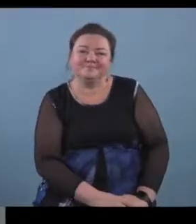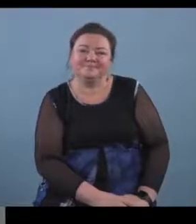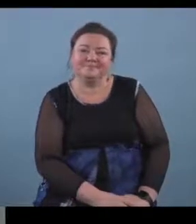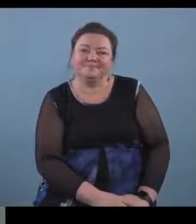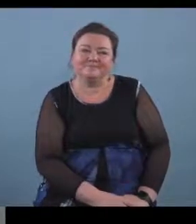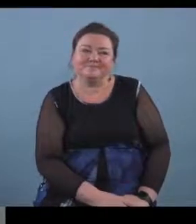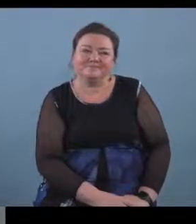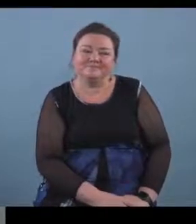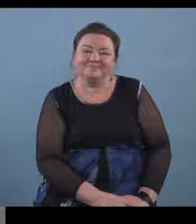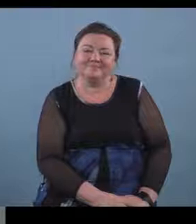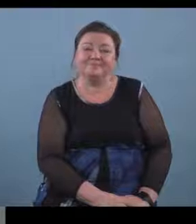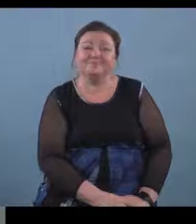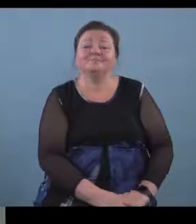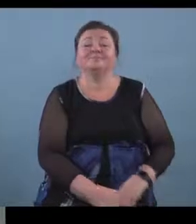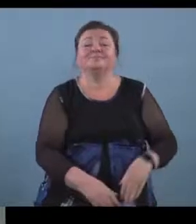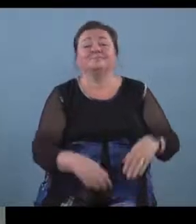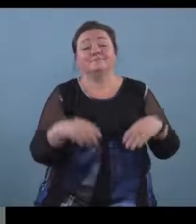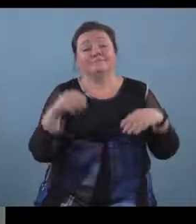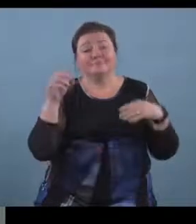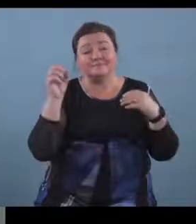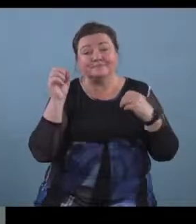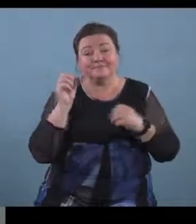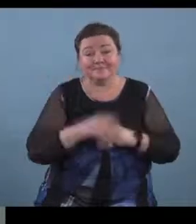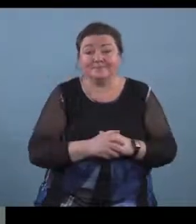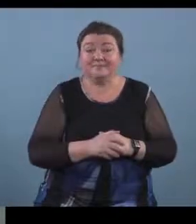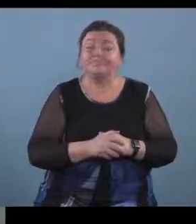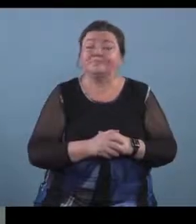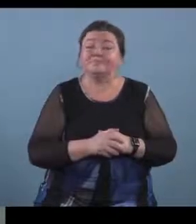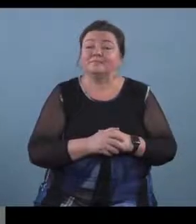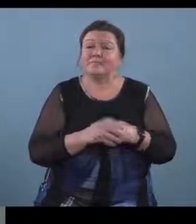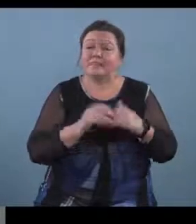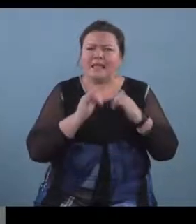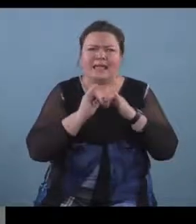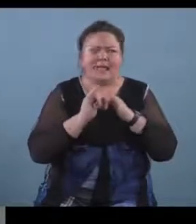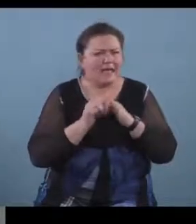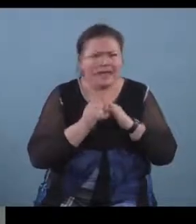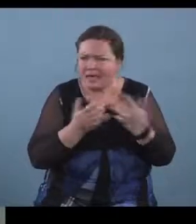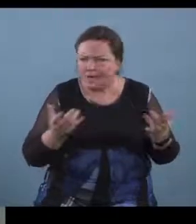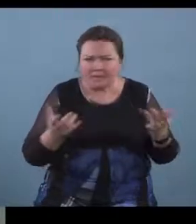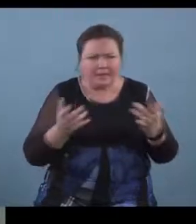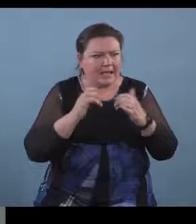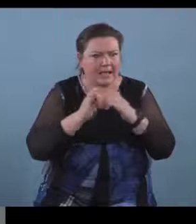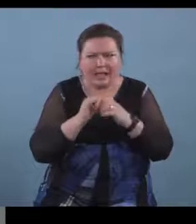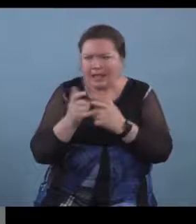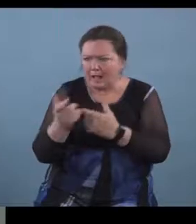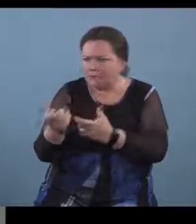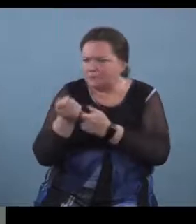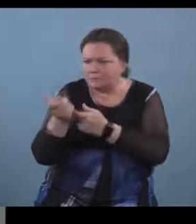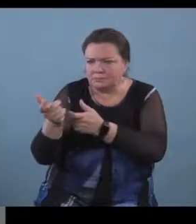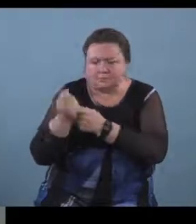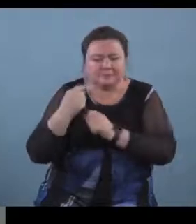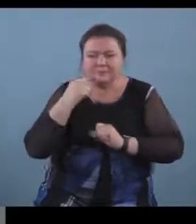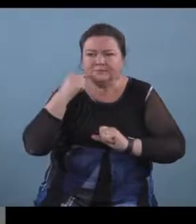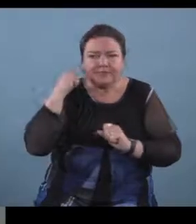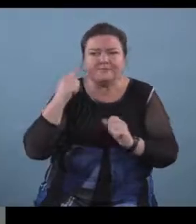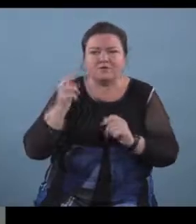okay so you may be wondering how um we actually engage deaf and hard of hearing people